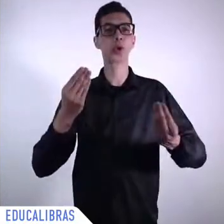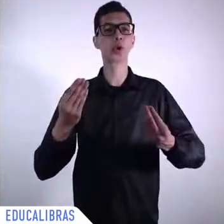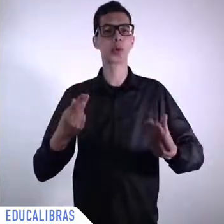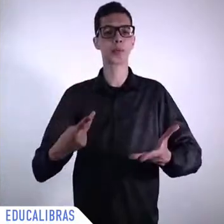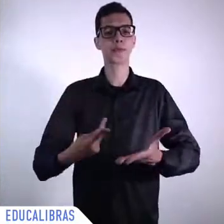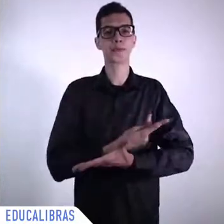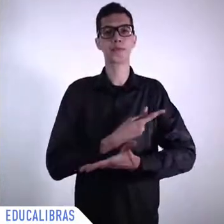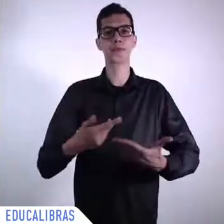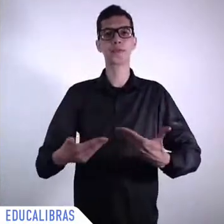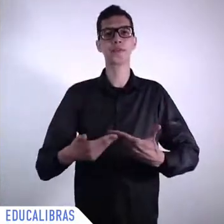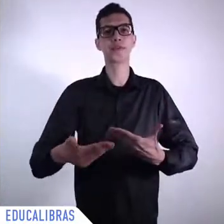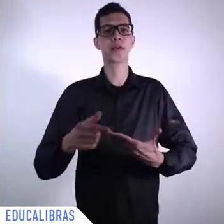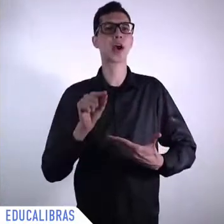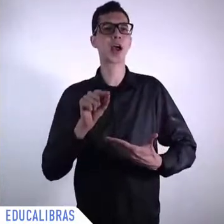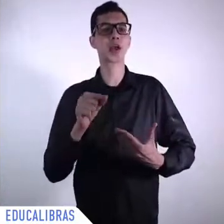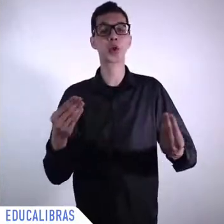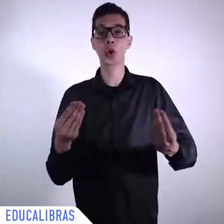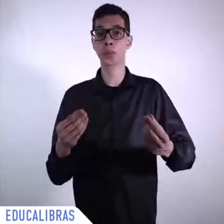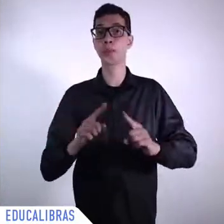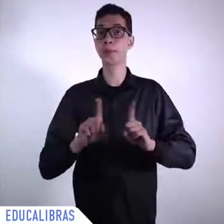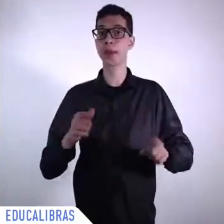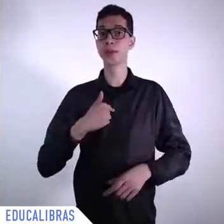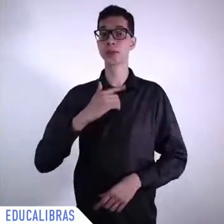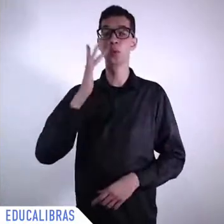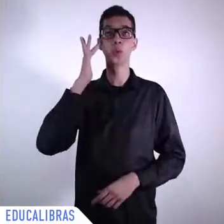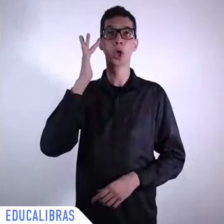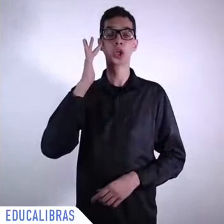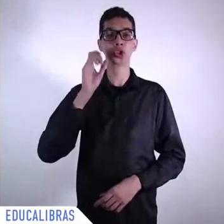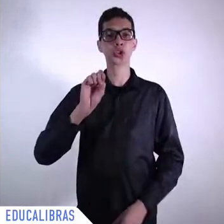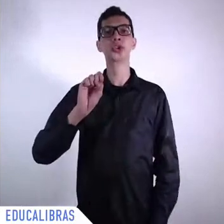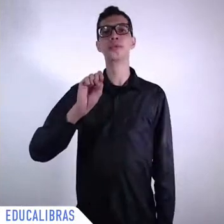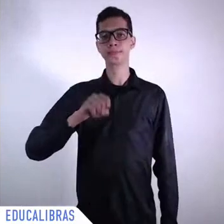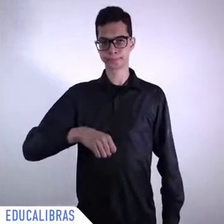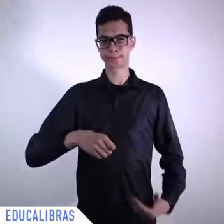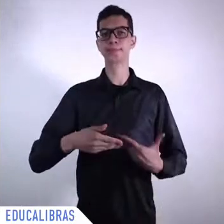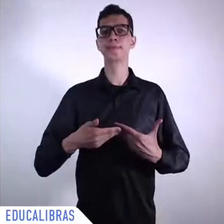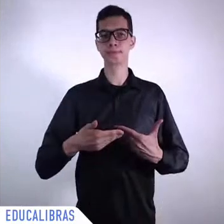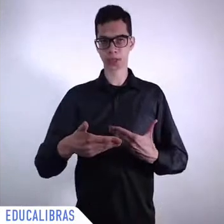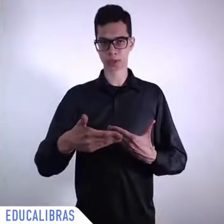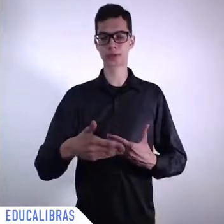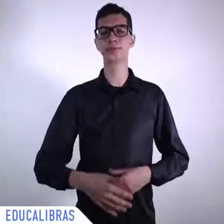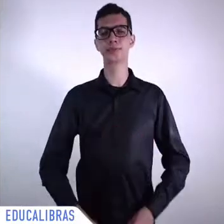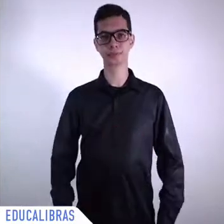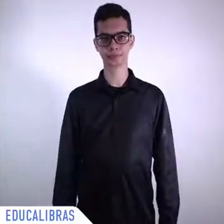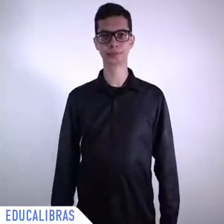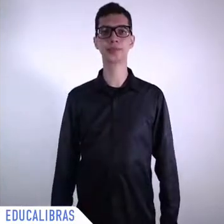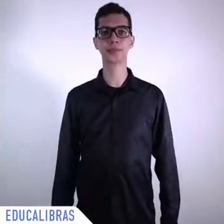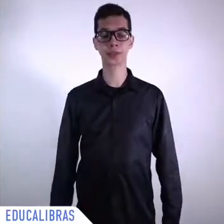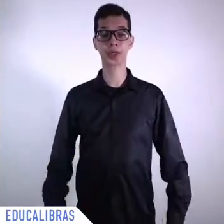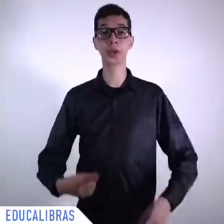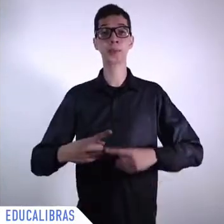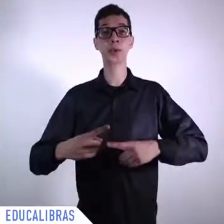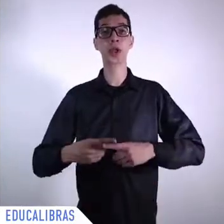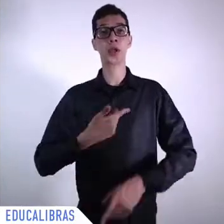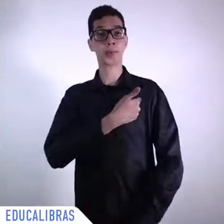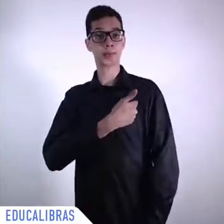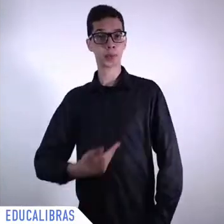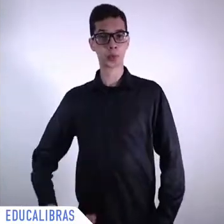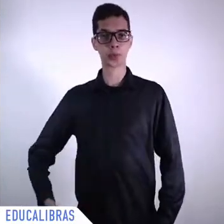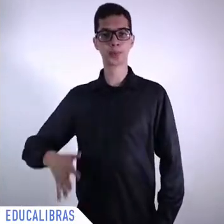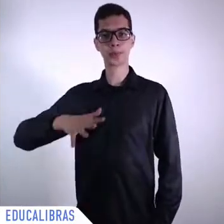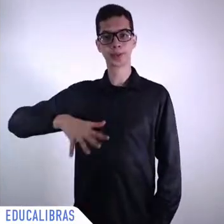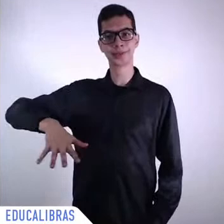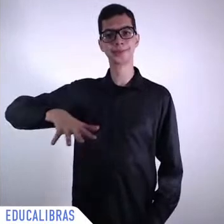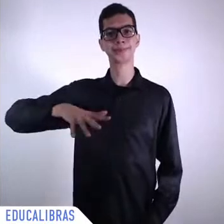an enlargement of the attention to the public sphere, to the needs of public goods, and in public goods, of course, global health is